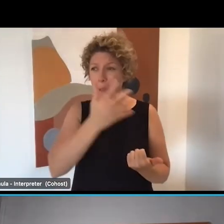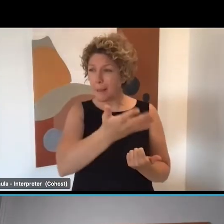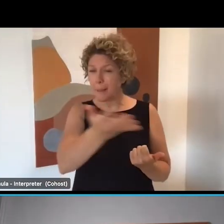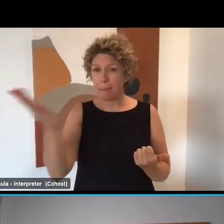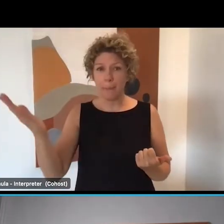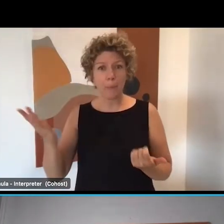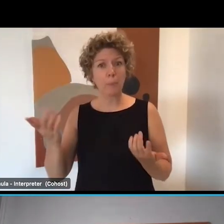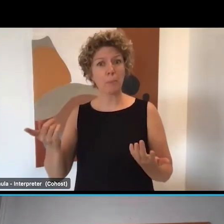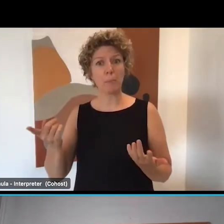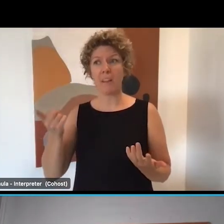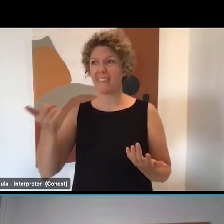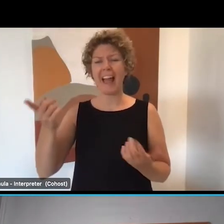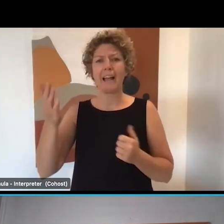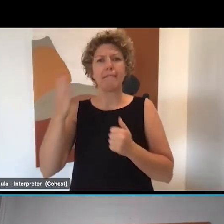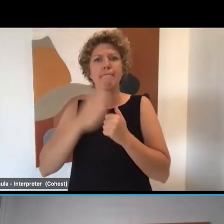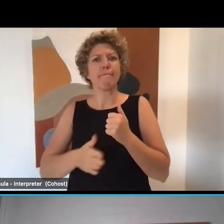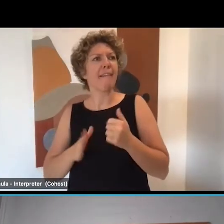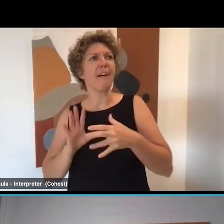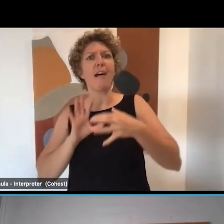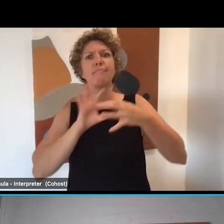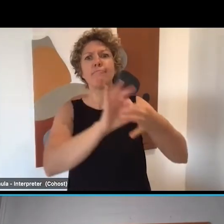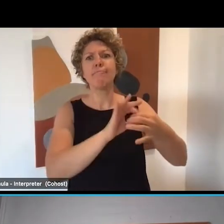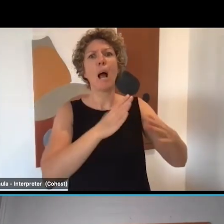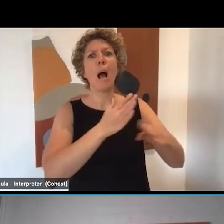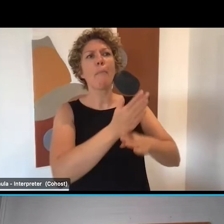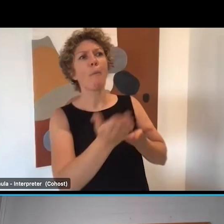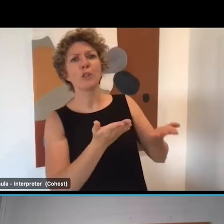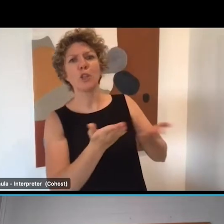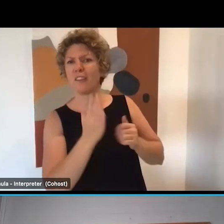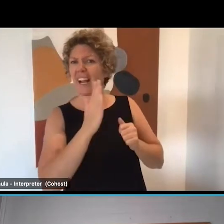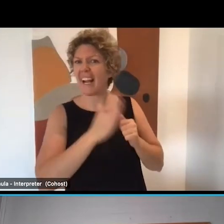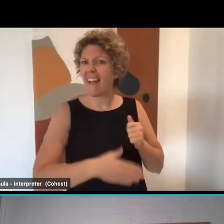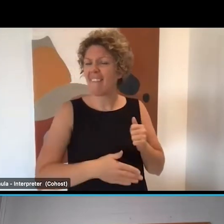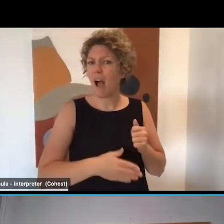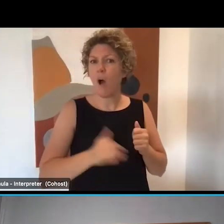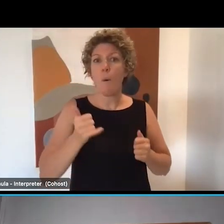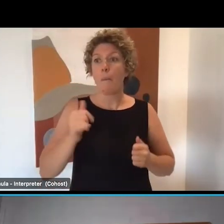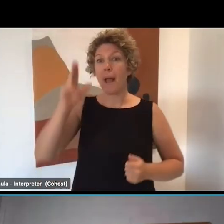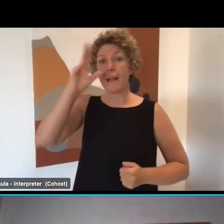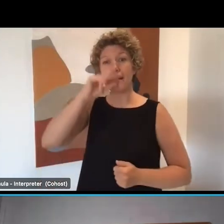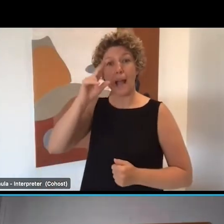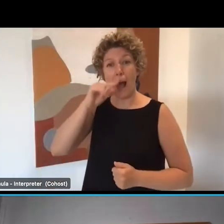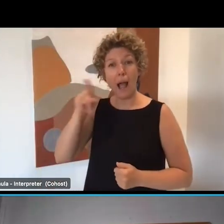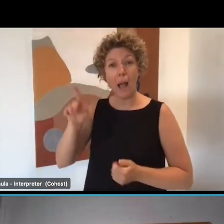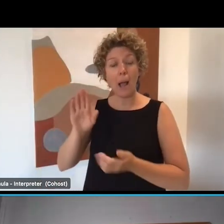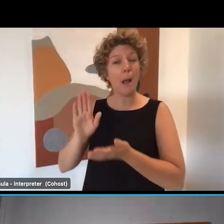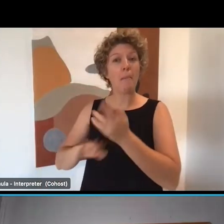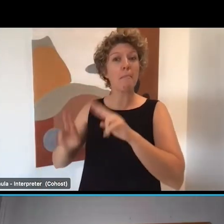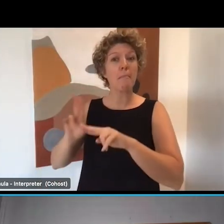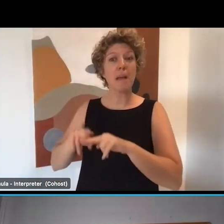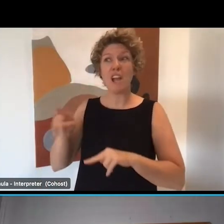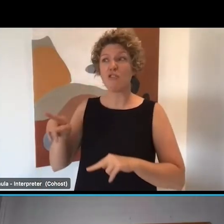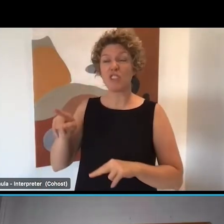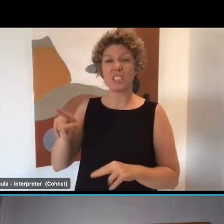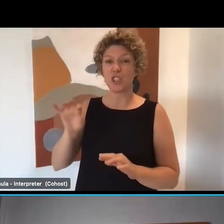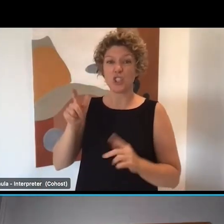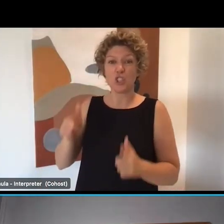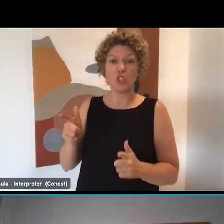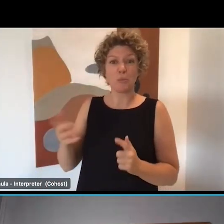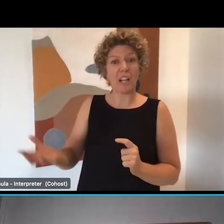might not be linked to an employment services provider or might be a young person whose parents earn too much to be eligible for welfare support.